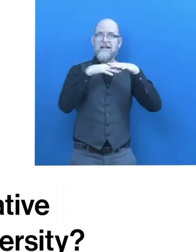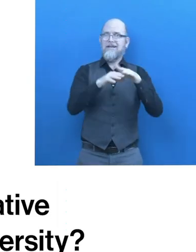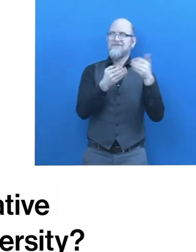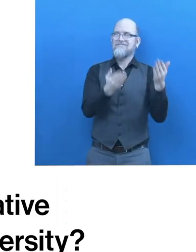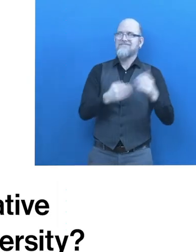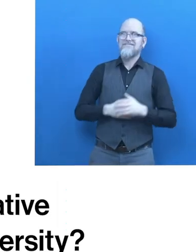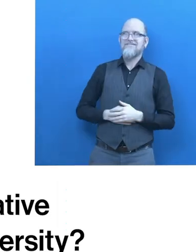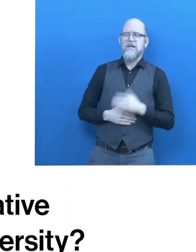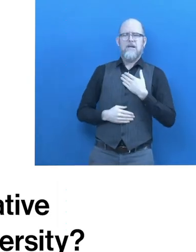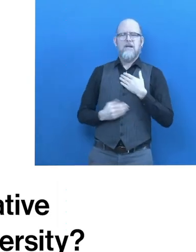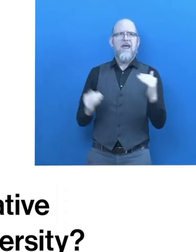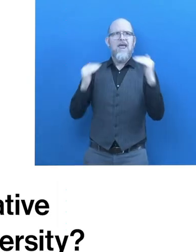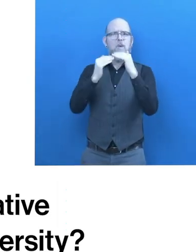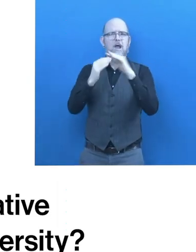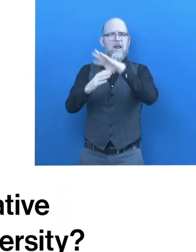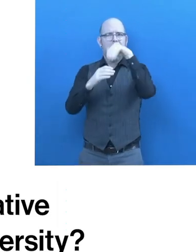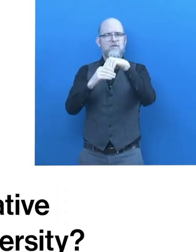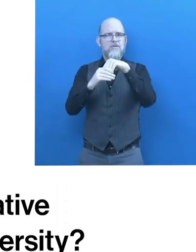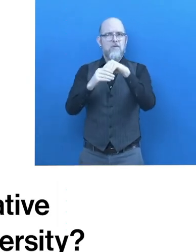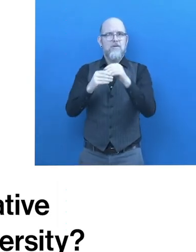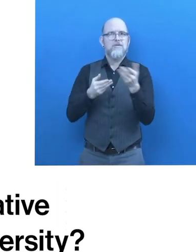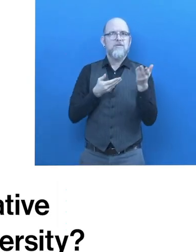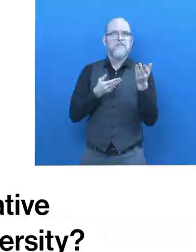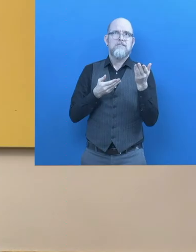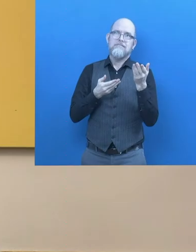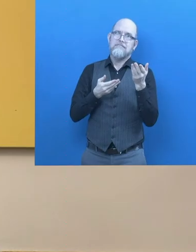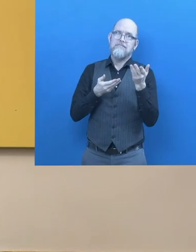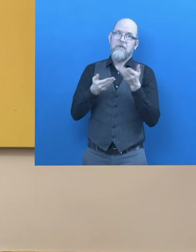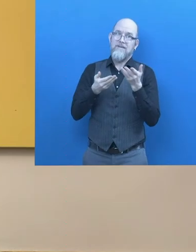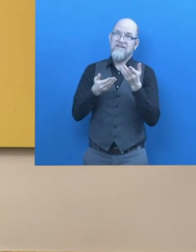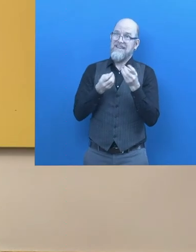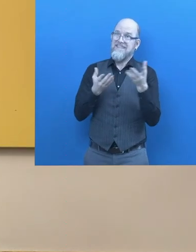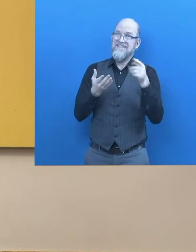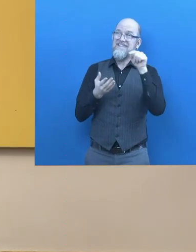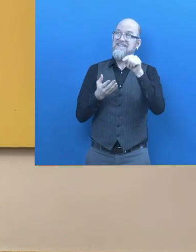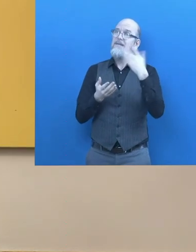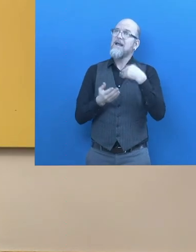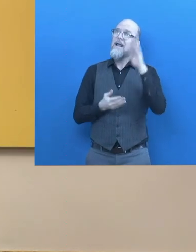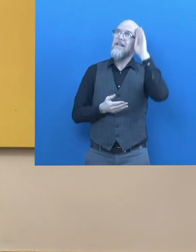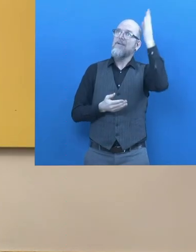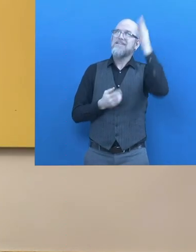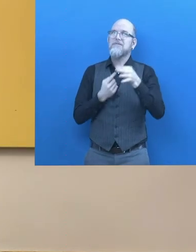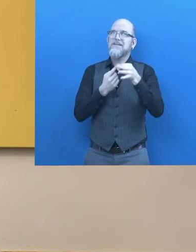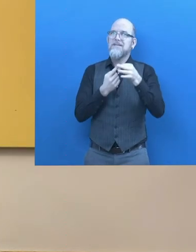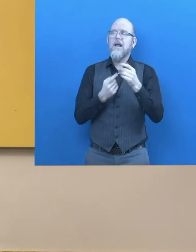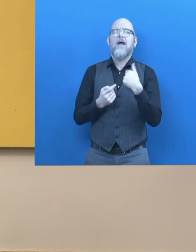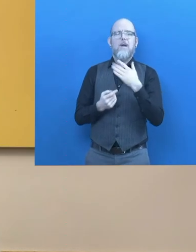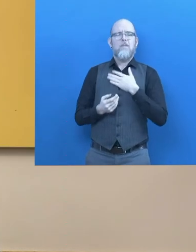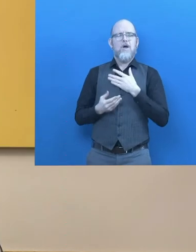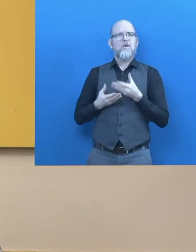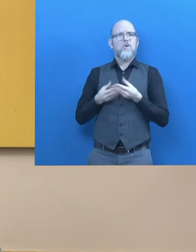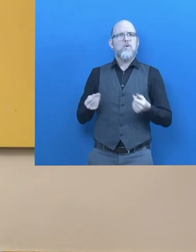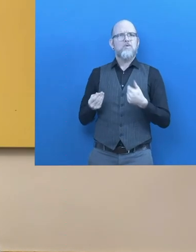and innovative about Eagle Light Inclusion and Diversity? Our solution is different because we have a